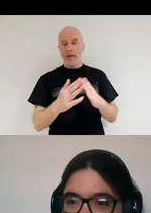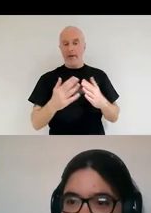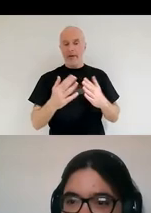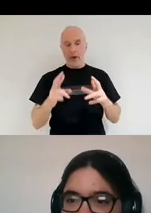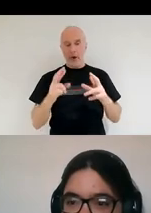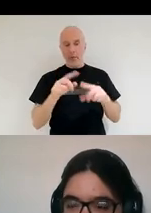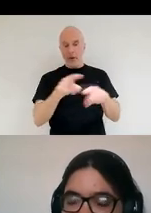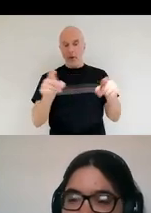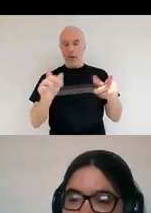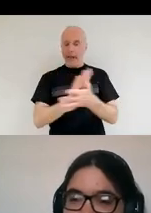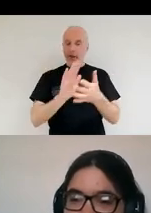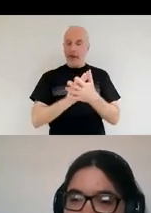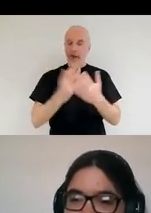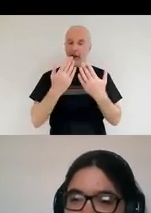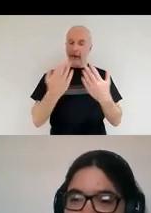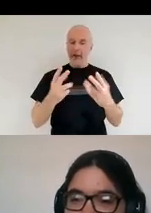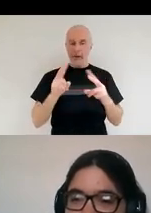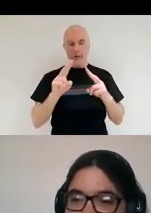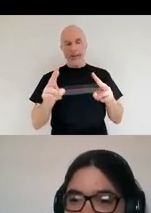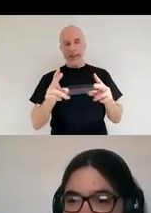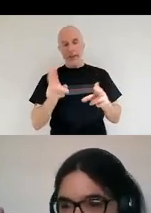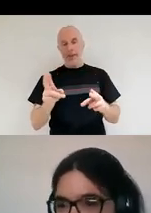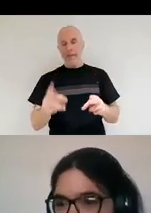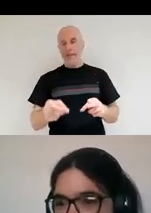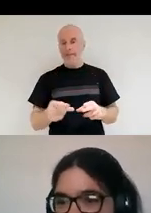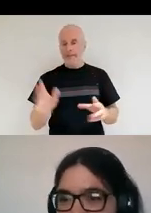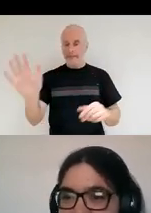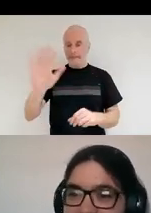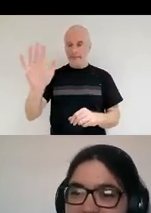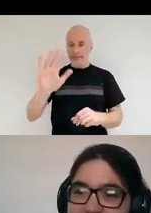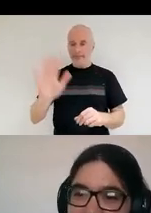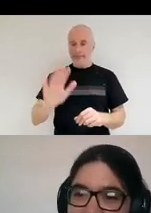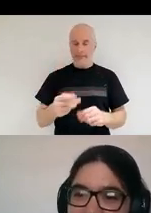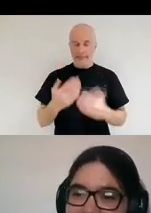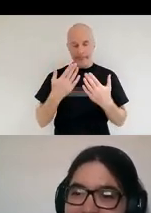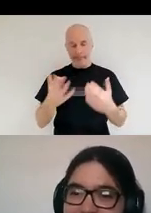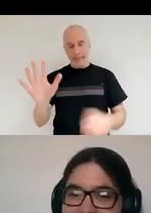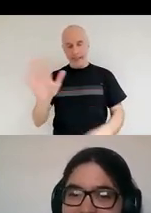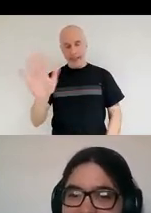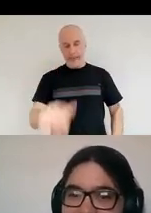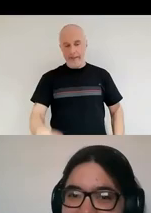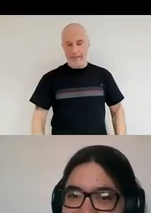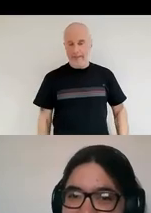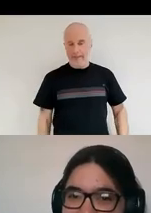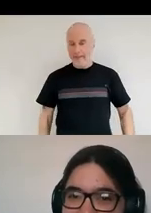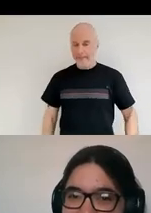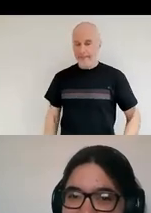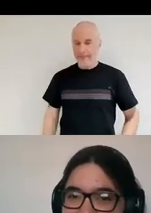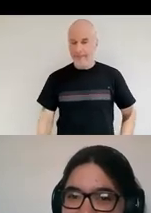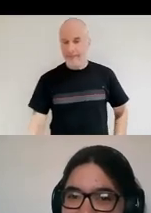in a month's time. Thank you very much again, Nina. Good night, everybody. Thank you so much for the invitation. Goodbye. Goodbye.